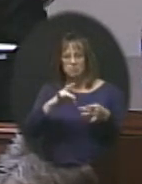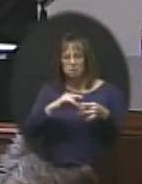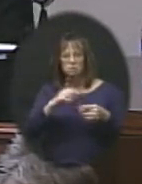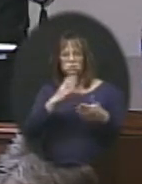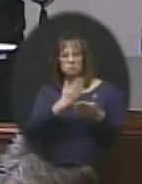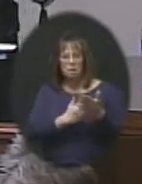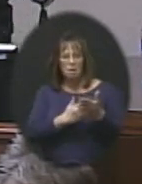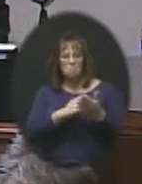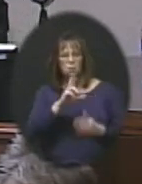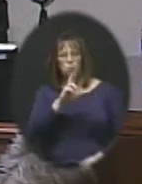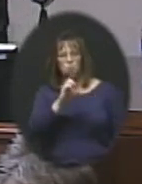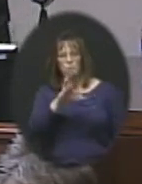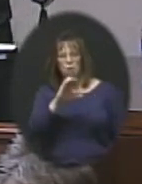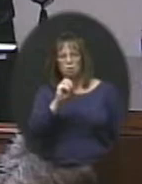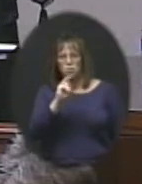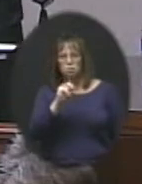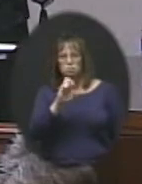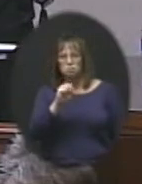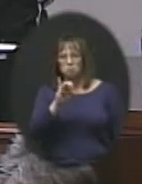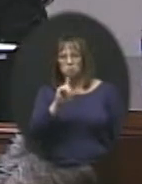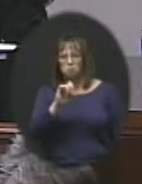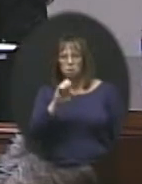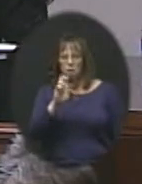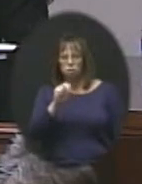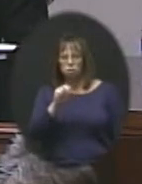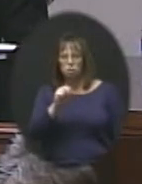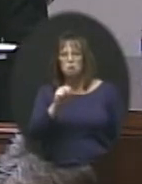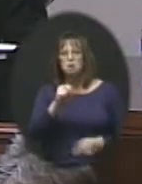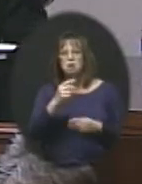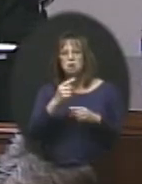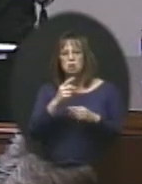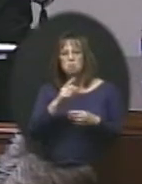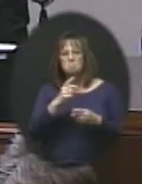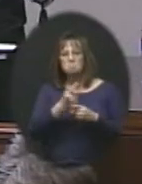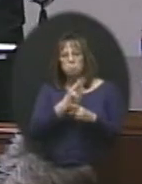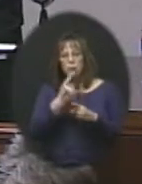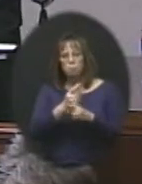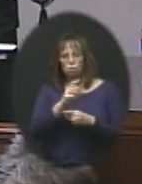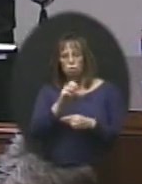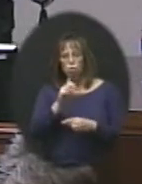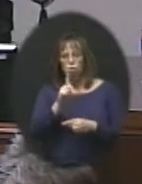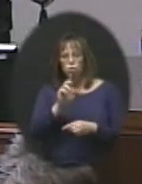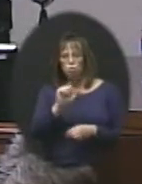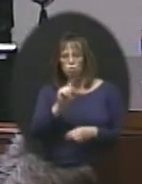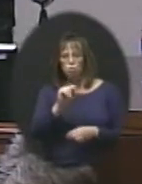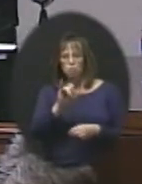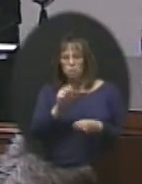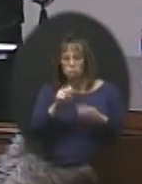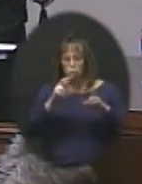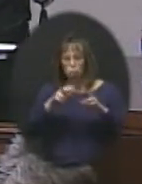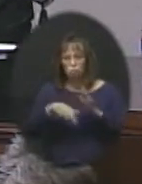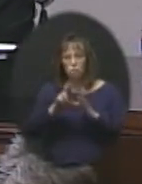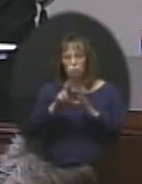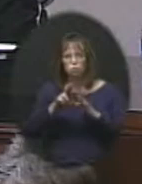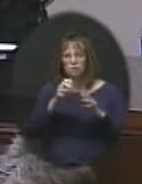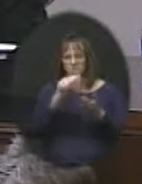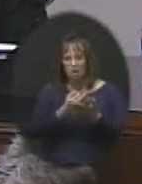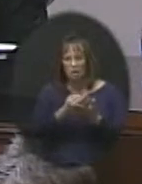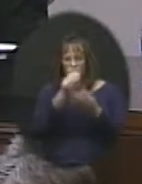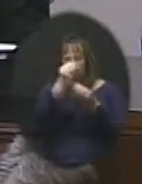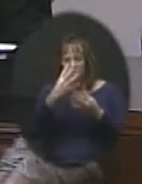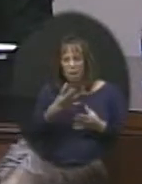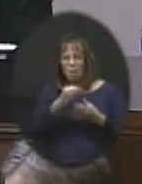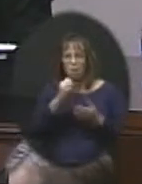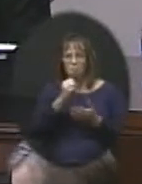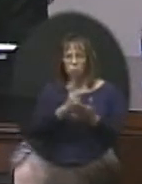reconciliations, proper segregation of duties, analytical reviews of financial information, as well